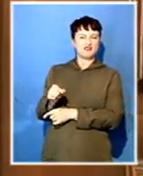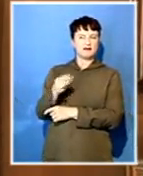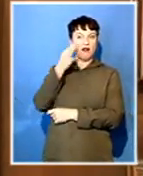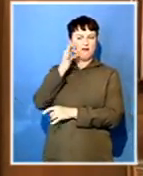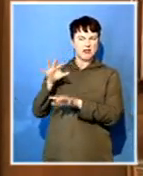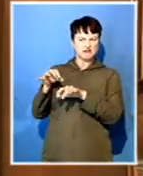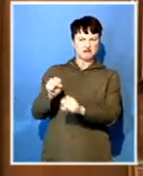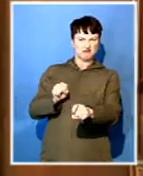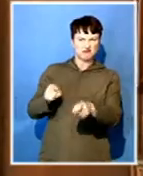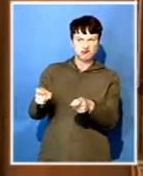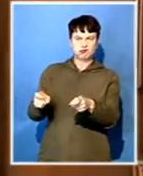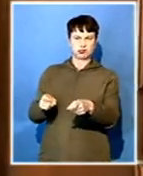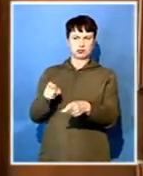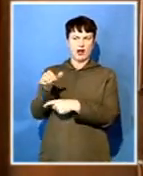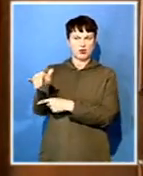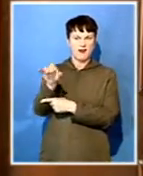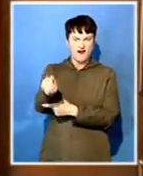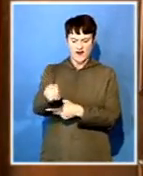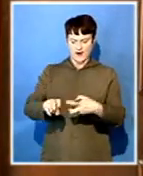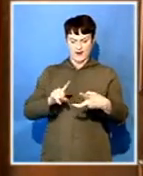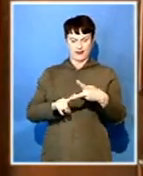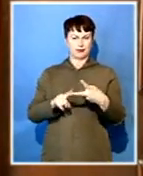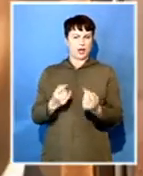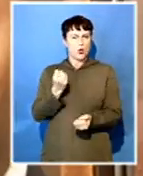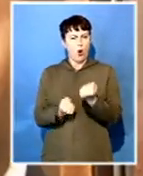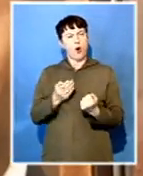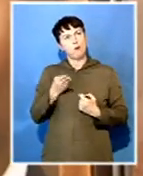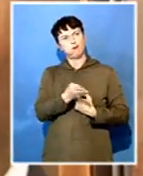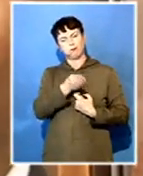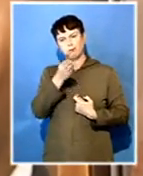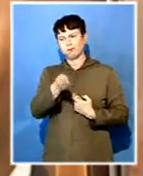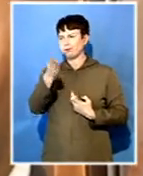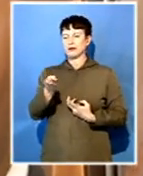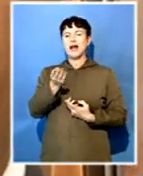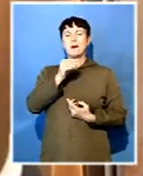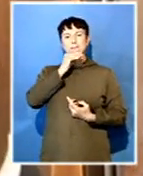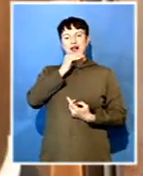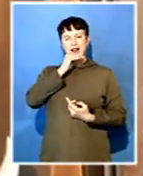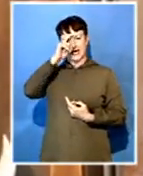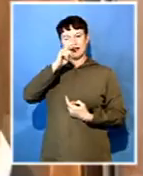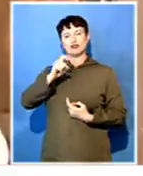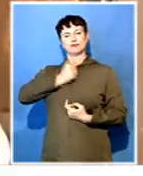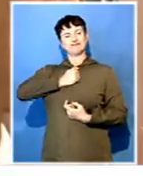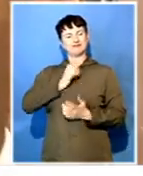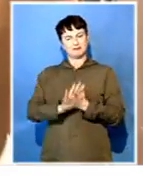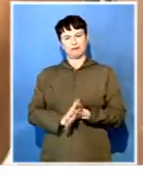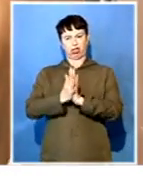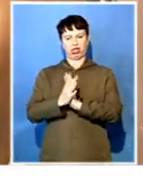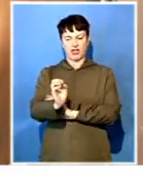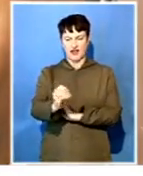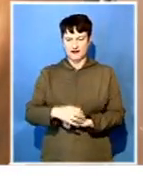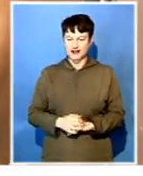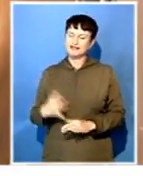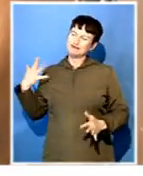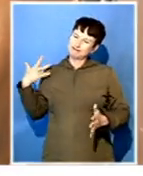always in court, and our image has been tainted. We have, over the past few years, been consistently warning